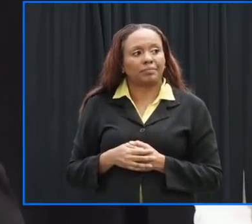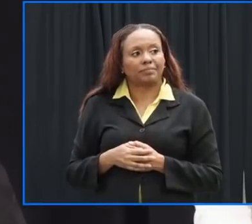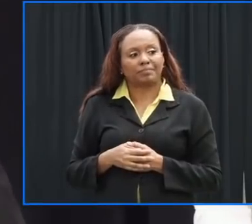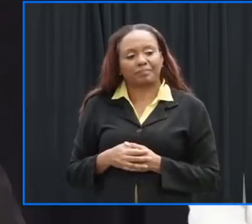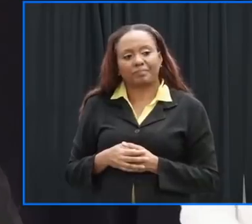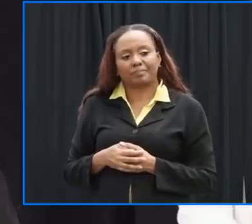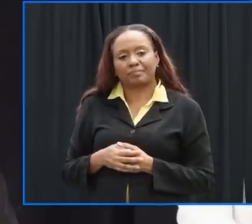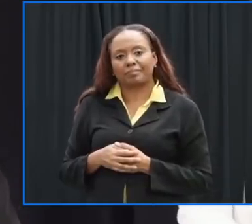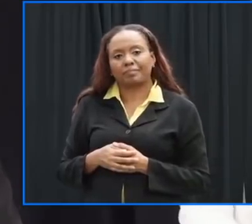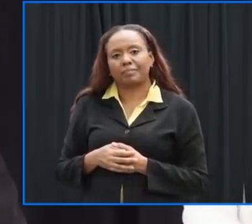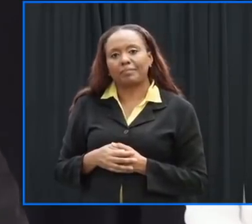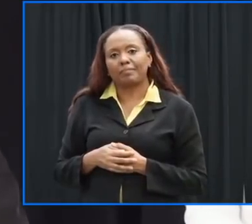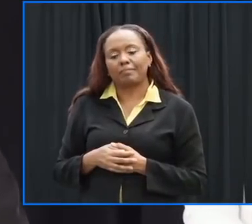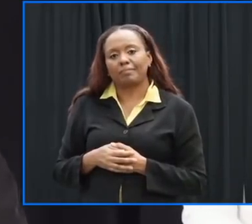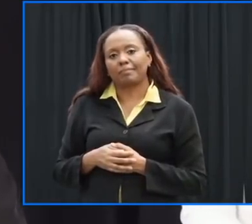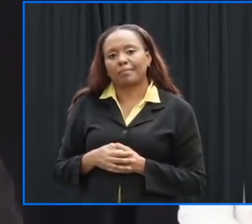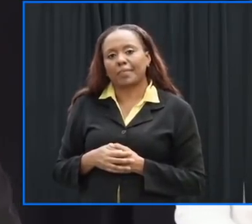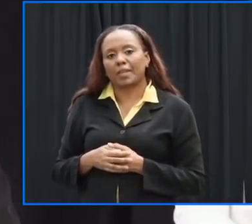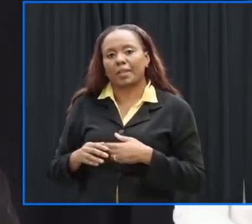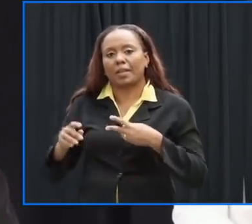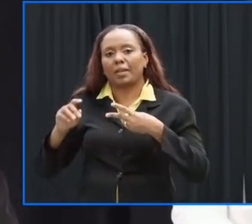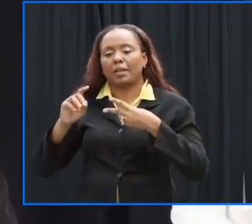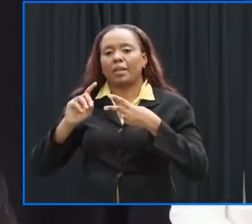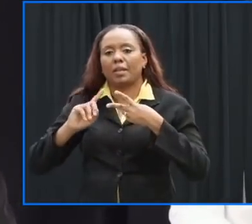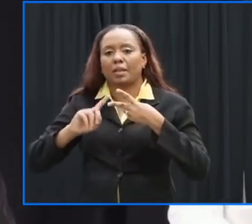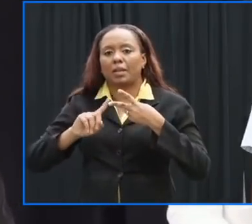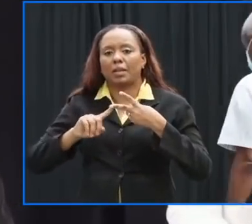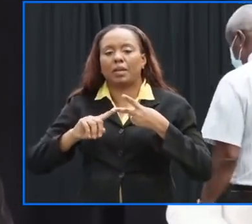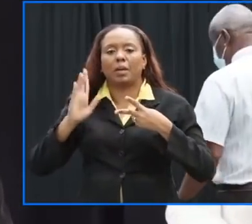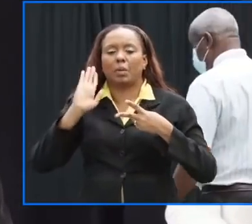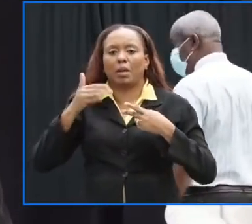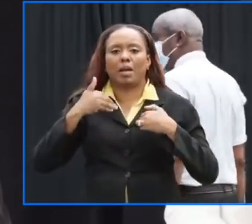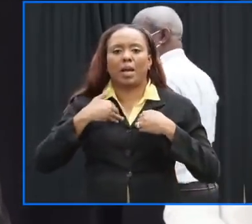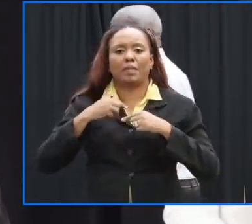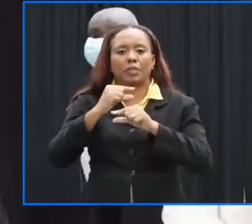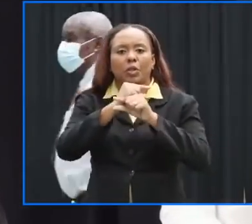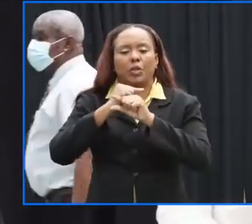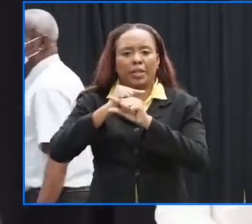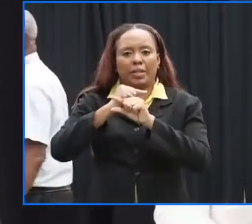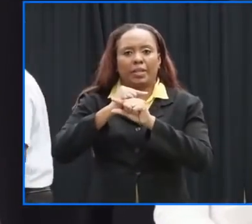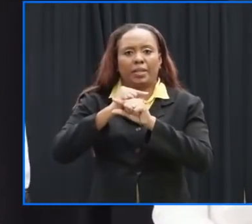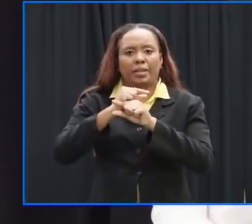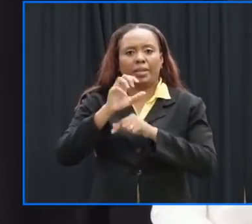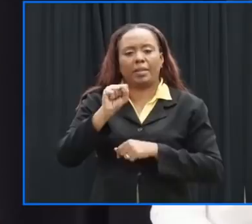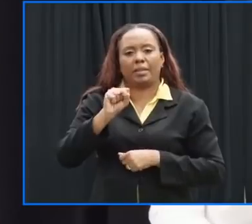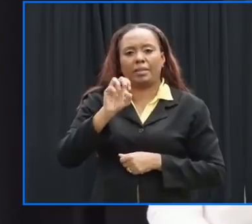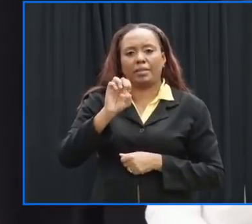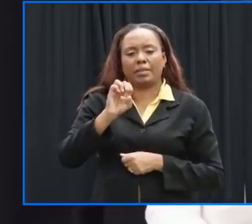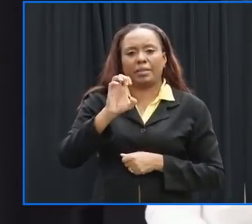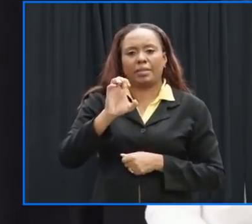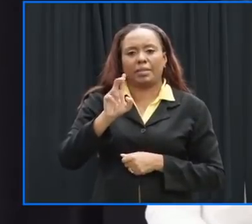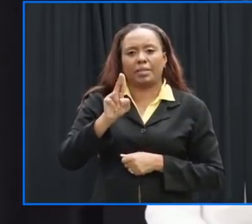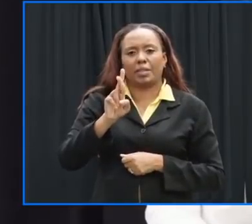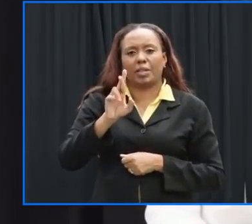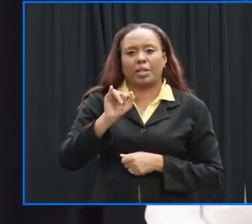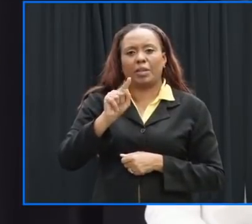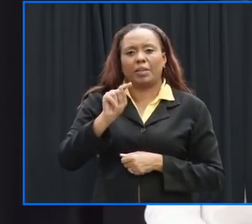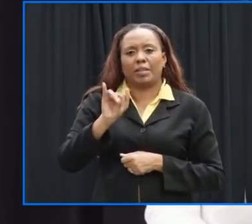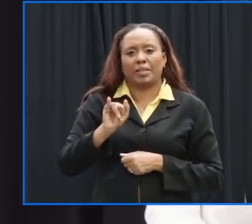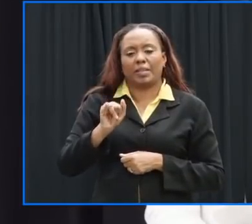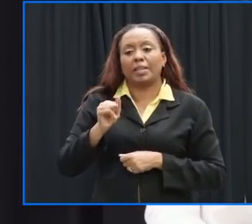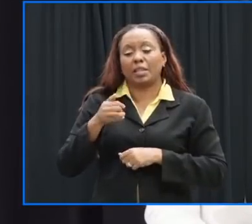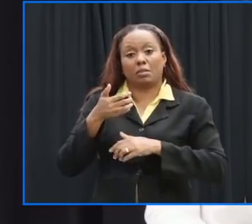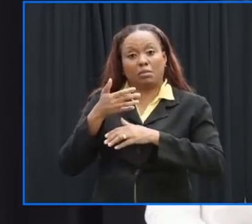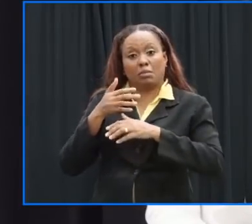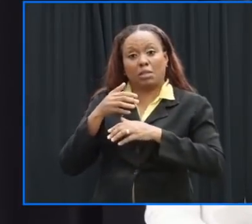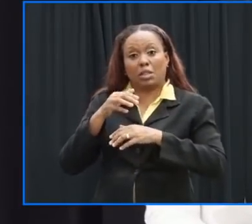security at the shelters and the security will have to enforce the covert 19 protocols um